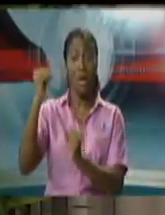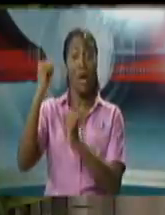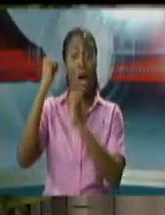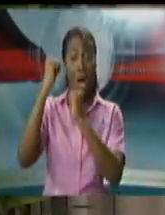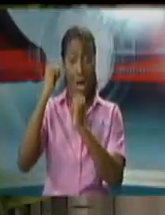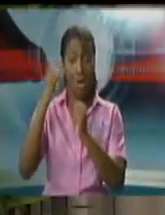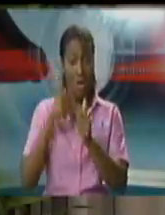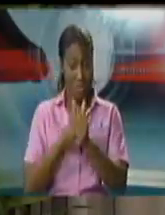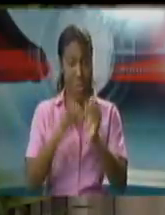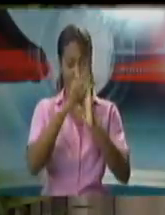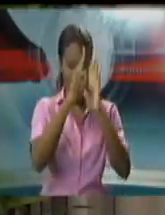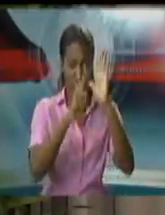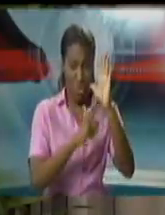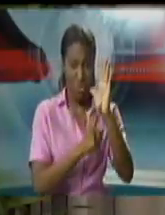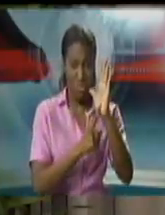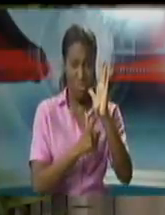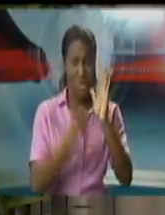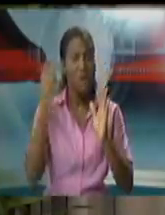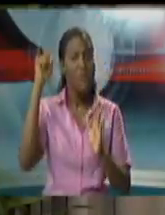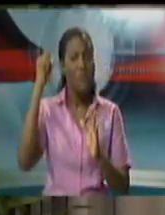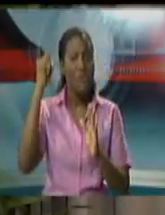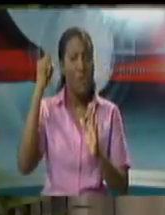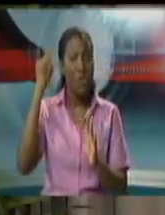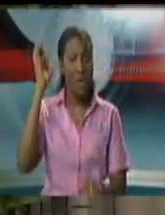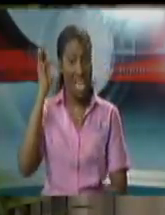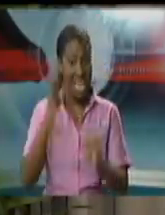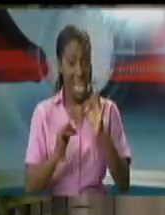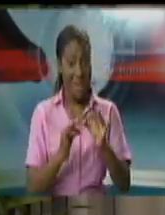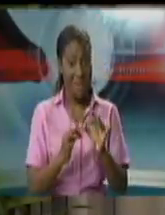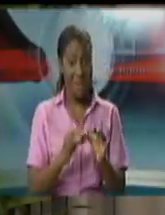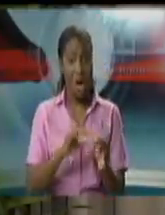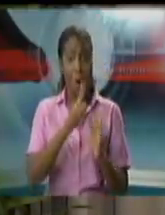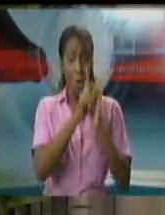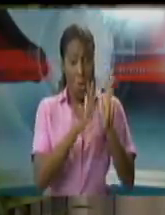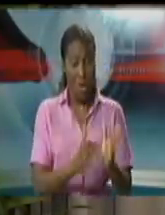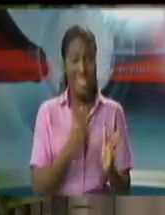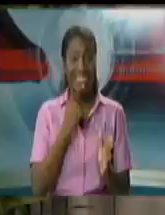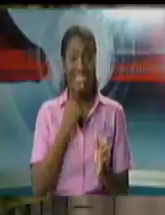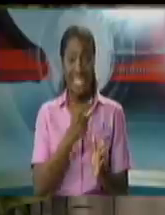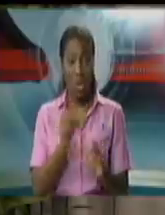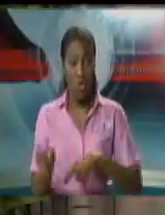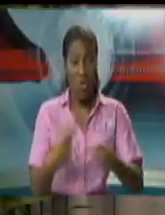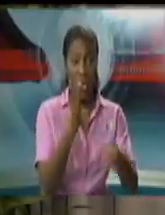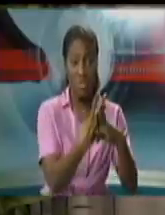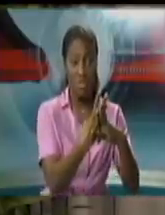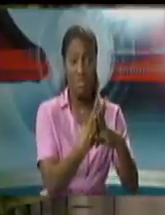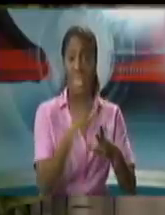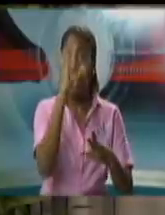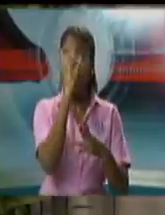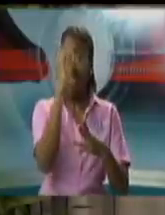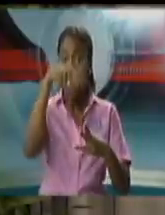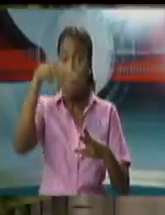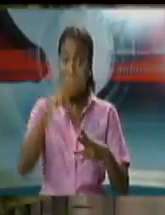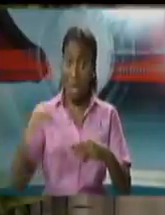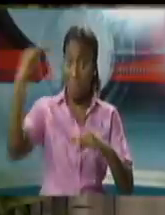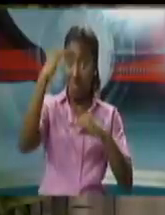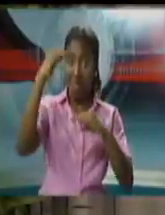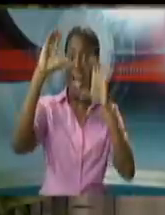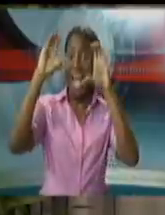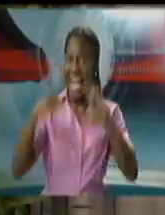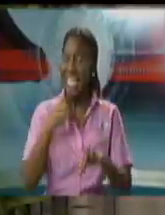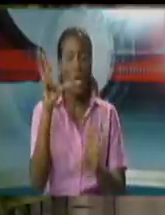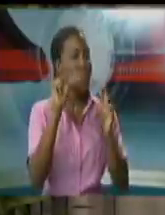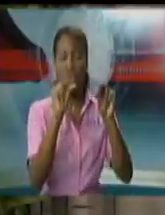Constitution to stop prosecutions. It's called a nollipros, in short form, nolliproscue, and the DPP